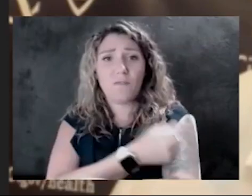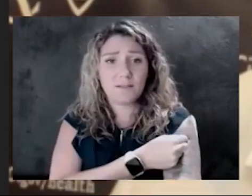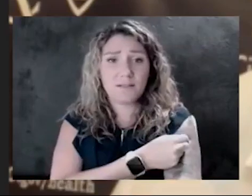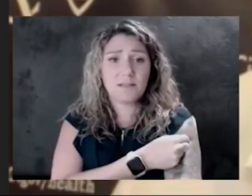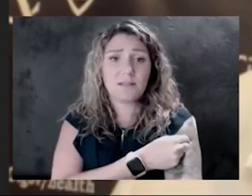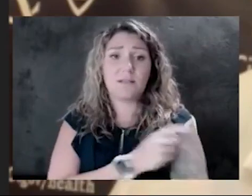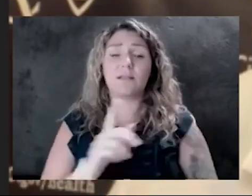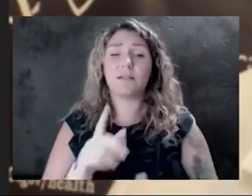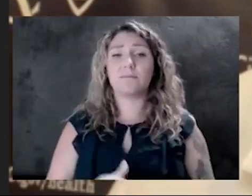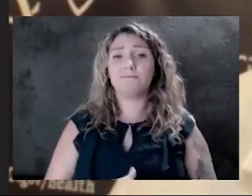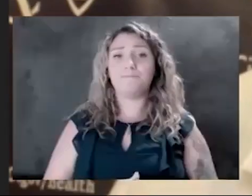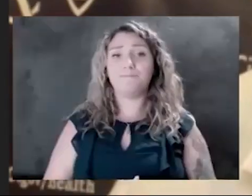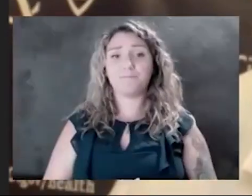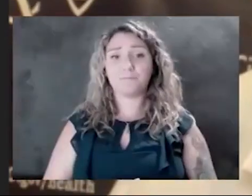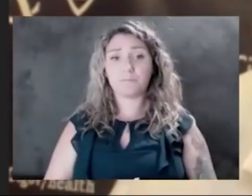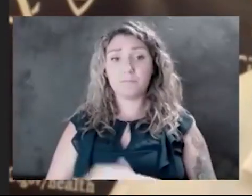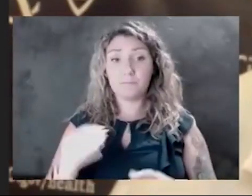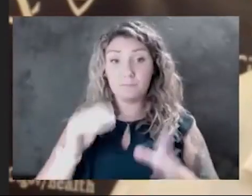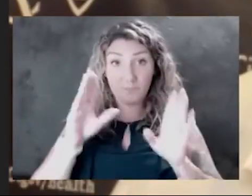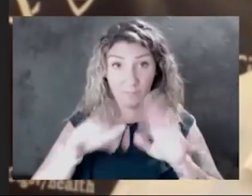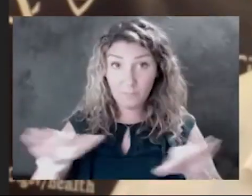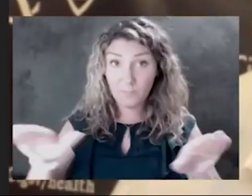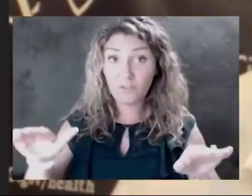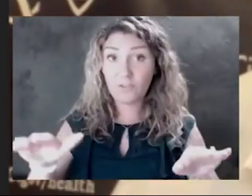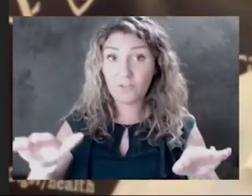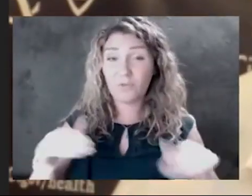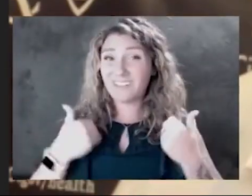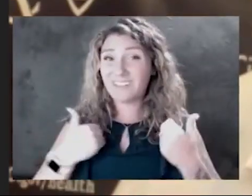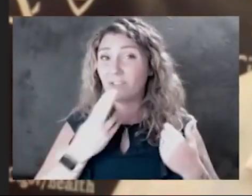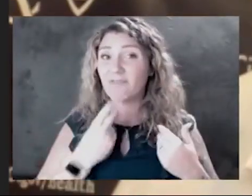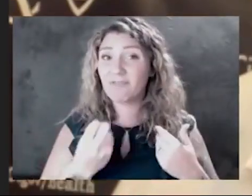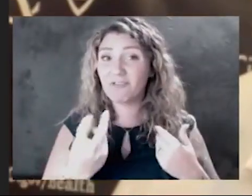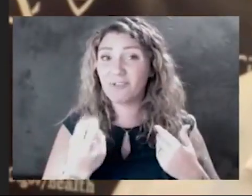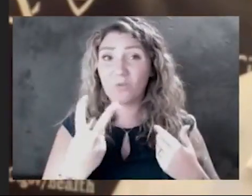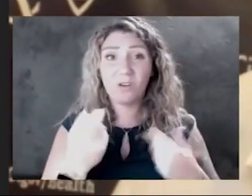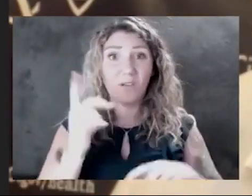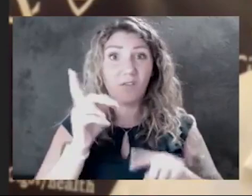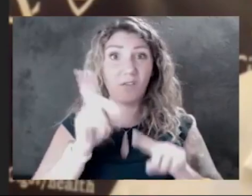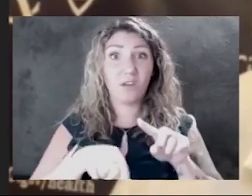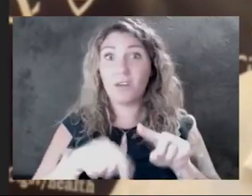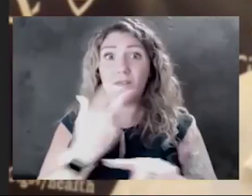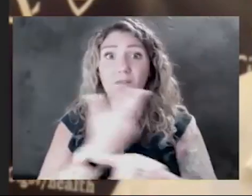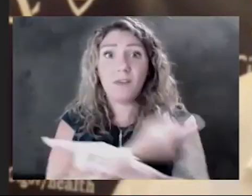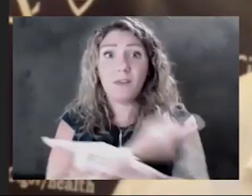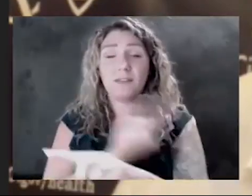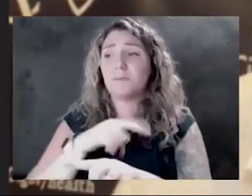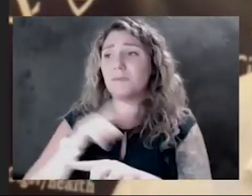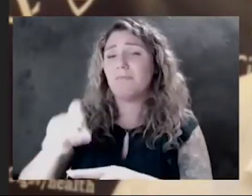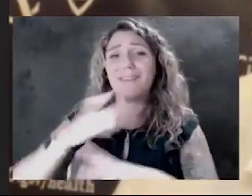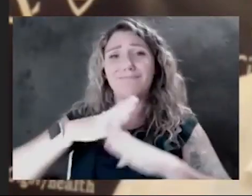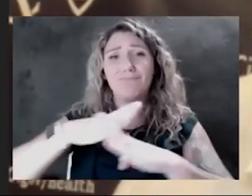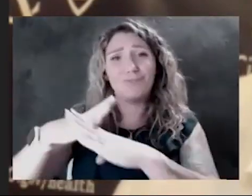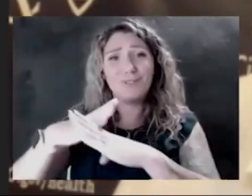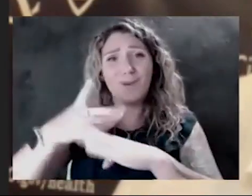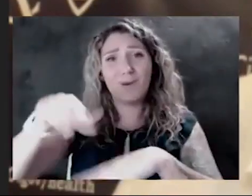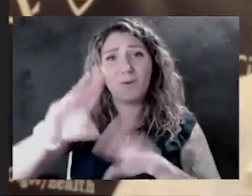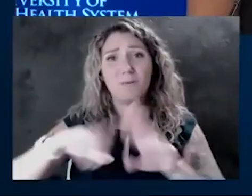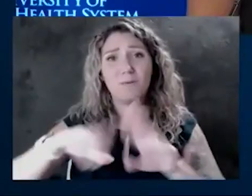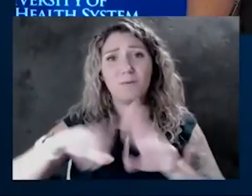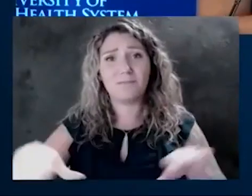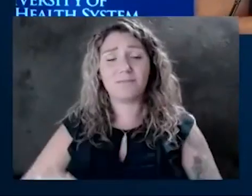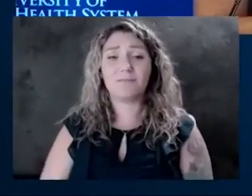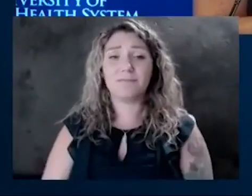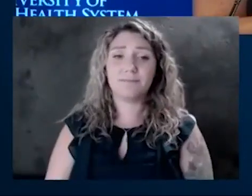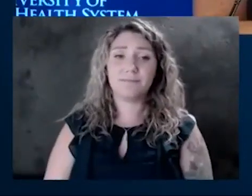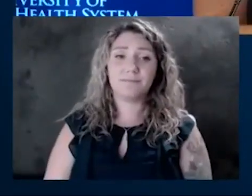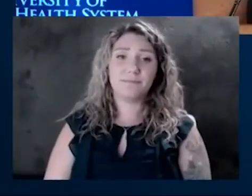the children that are under 12 that can't be vaccinated yet, we need to protect them. Dr.